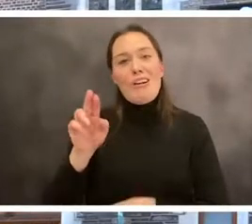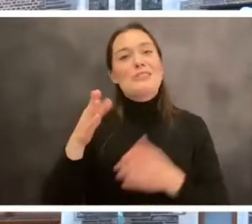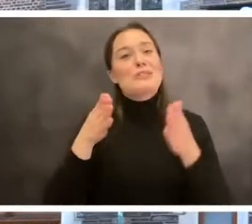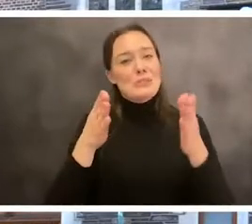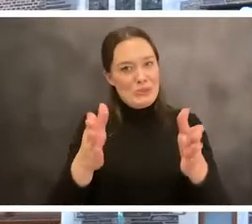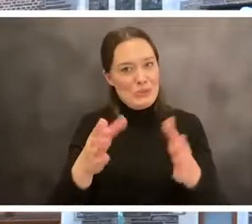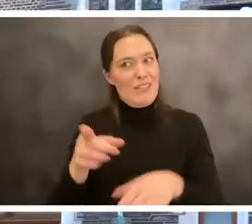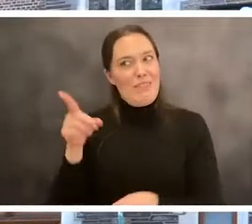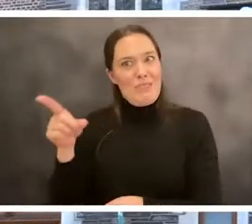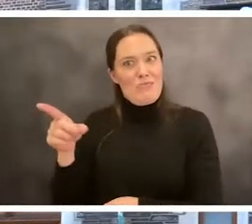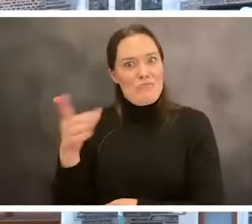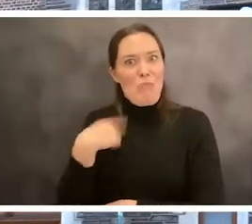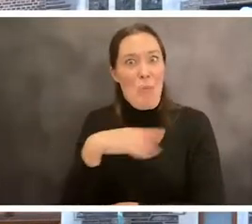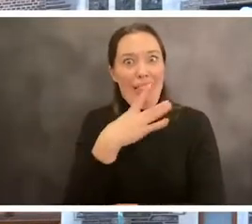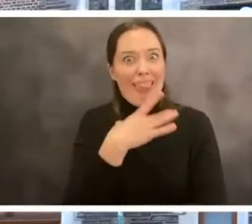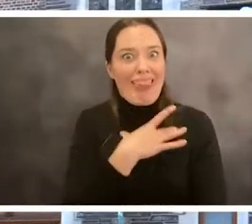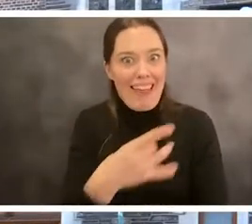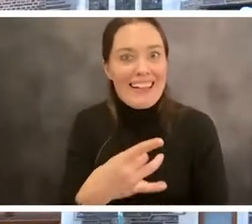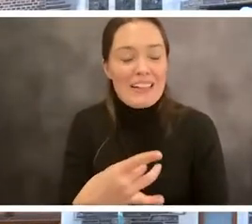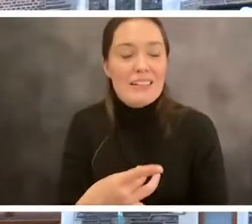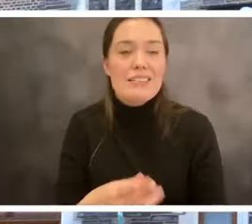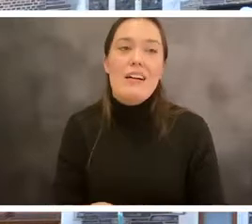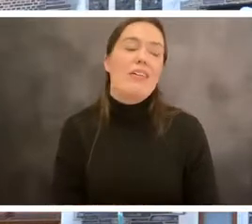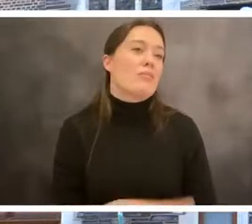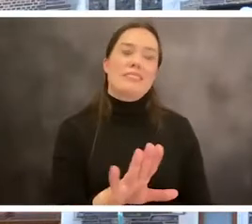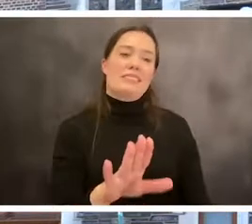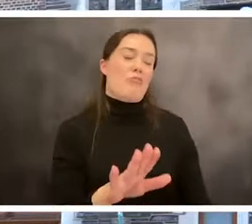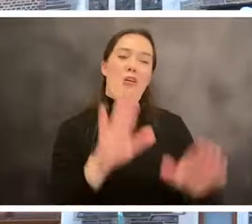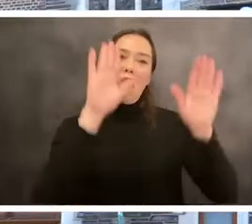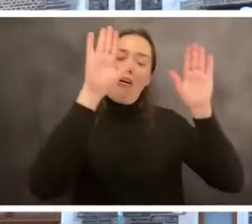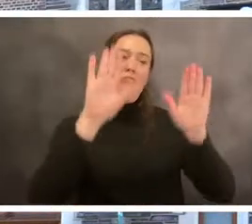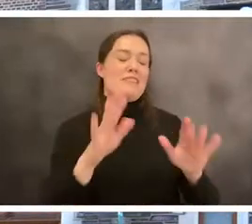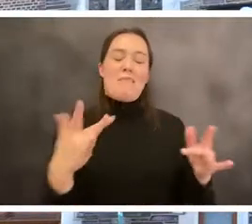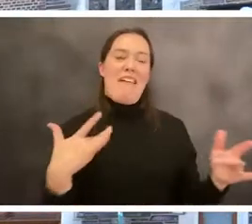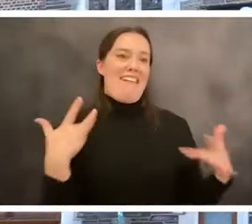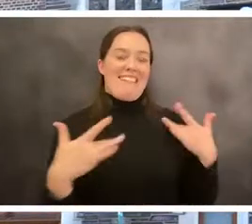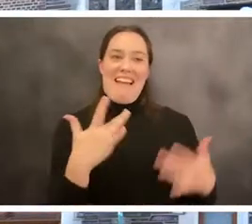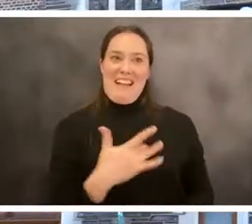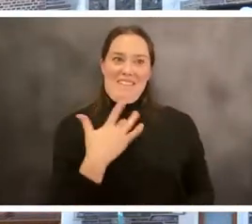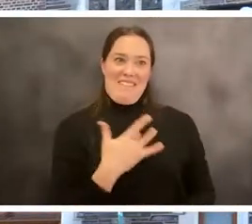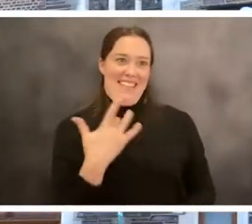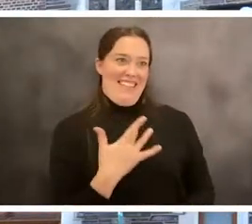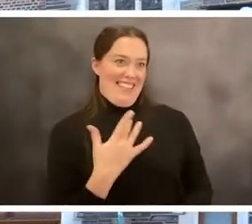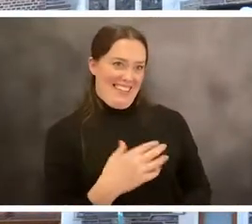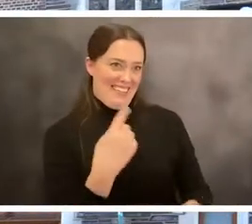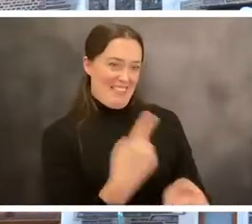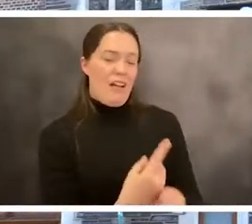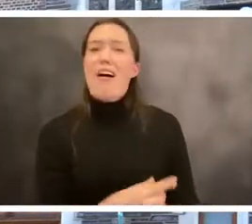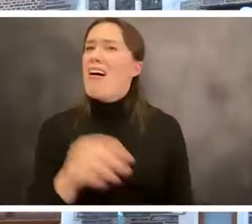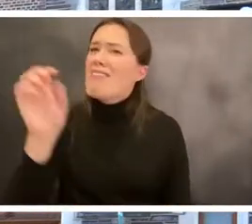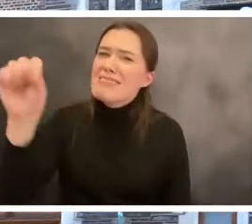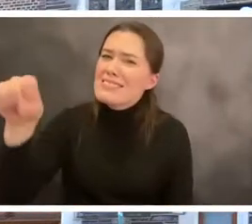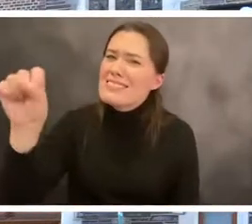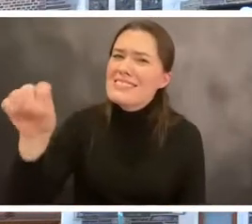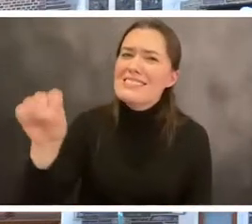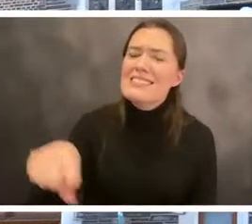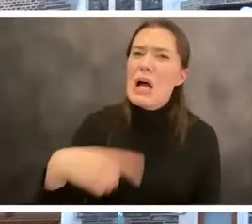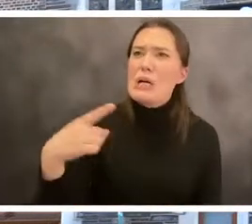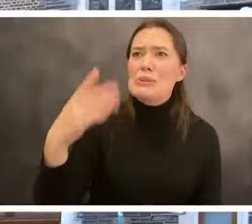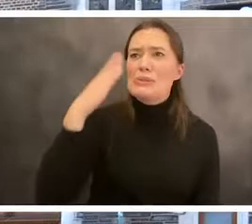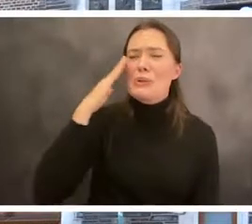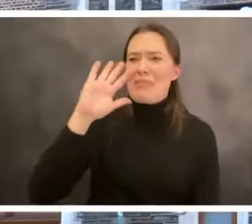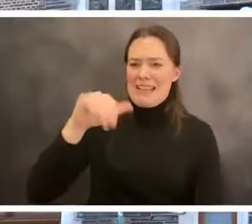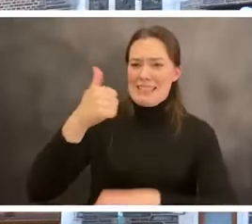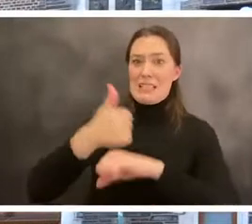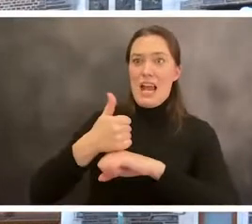um, that, that we like, um, It has such a vibrant feel. It's, it's such a vibrant Yeah. You know, they put up all these, uh,